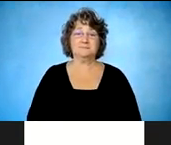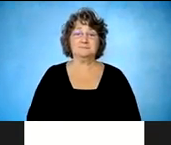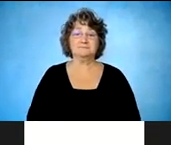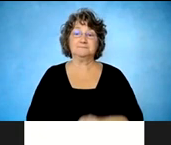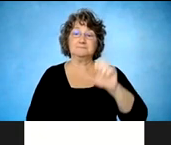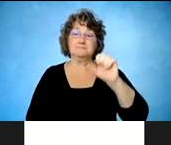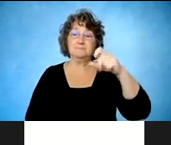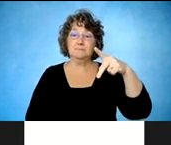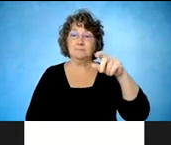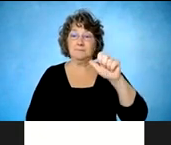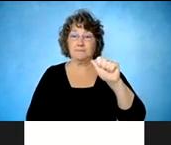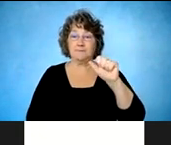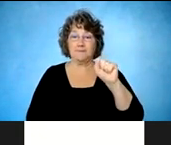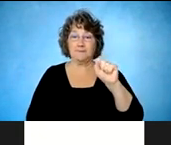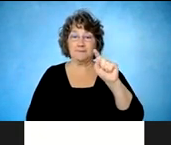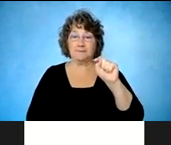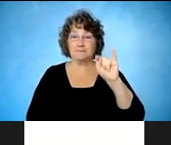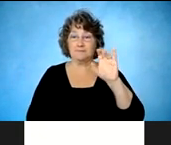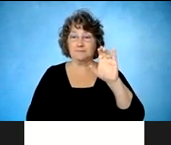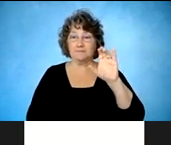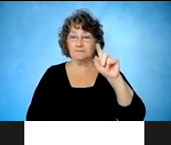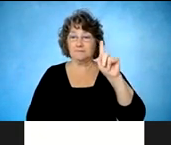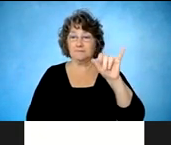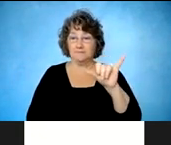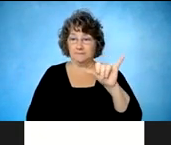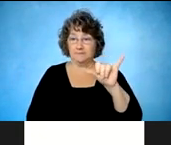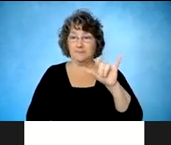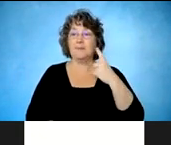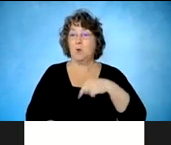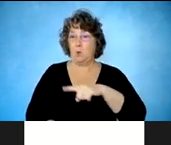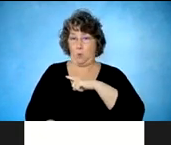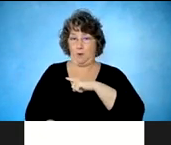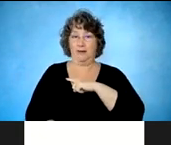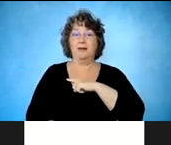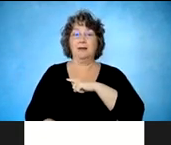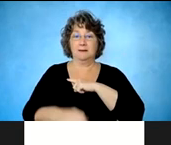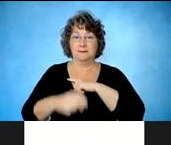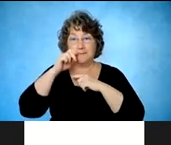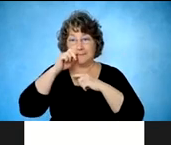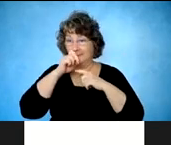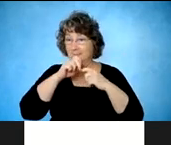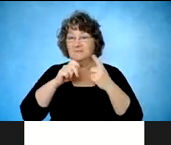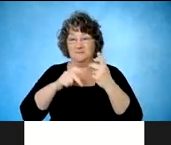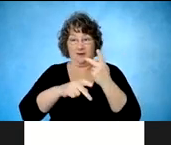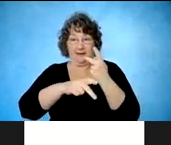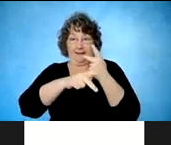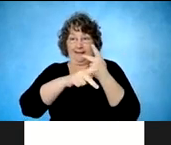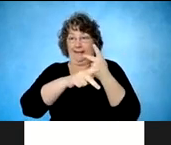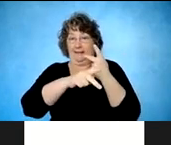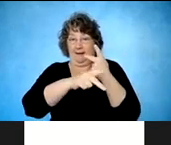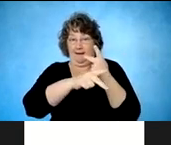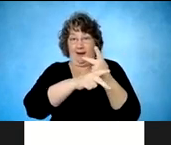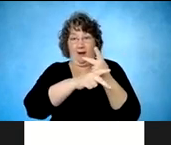Spasticity. You know, we tackled the most common, and perhaps some of the most debilitating for people with spinal cord injury.